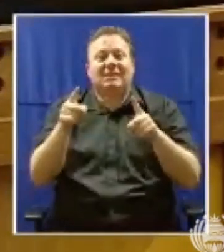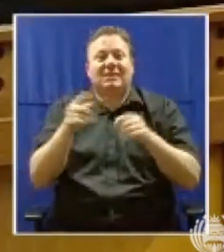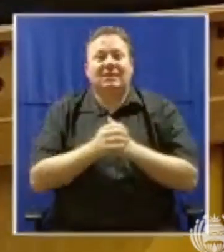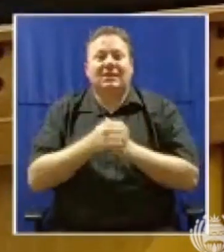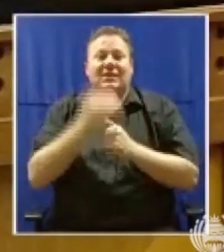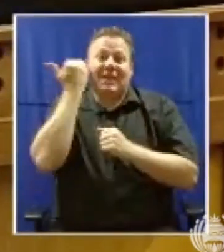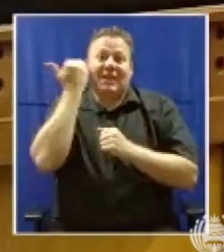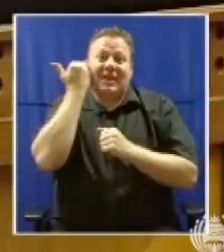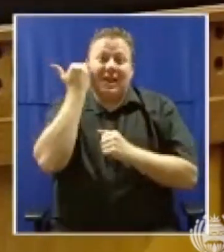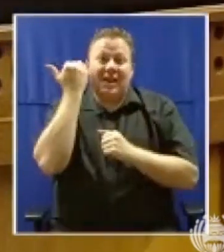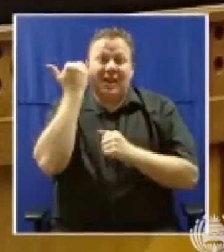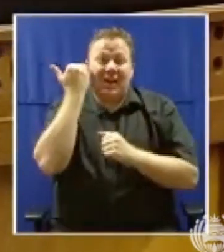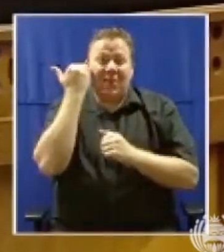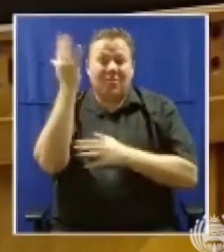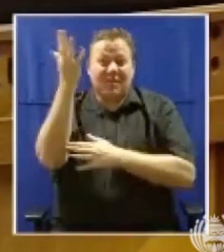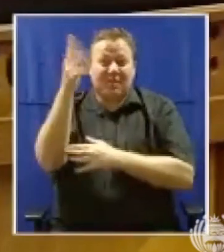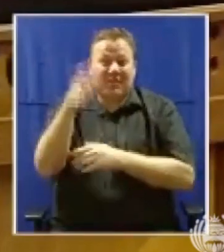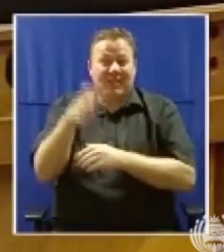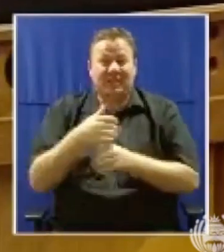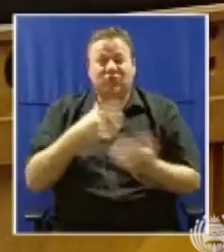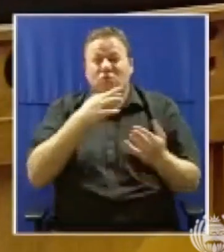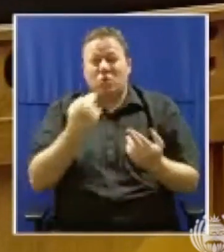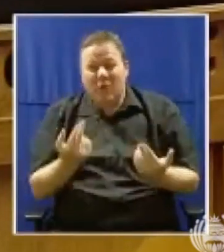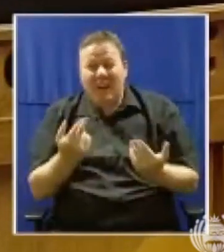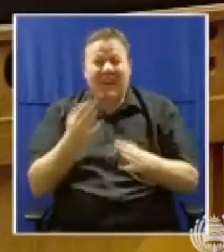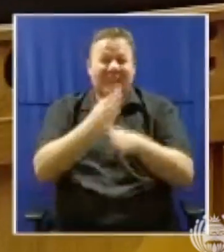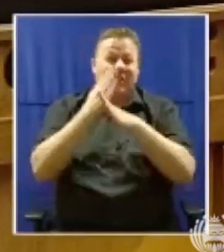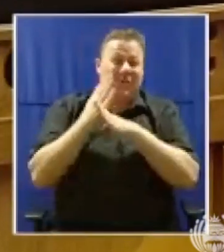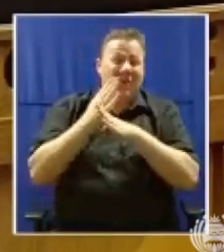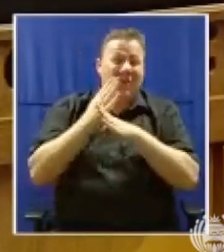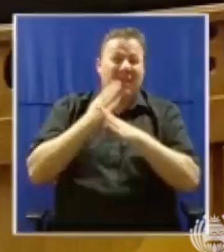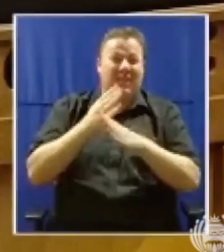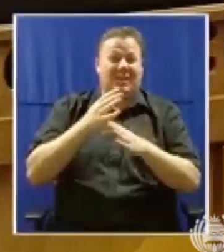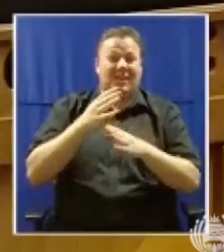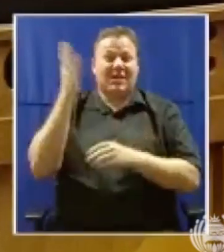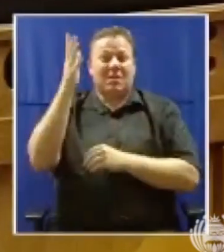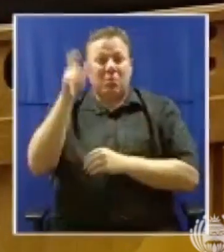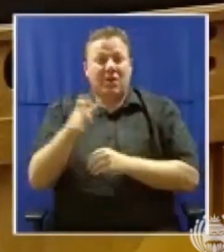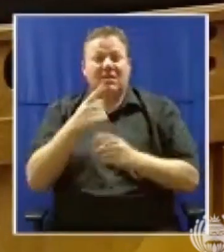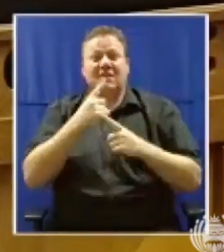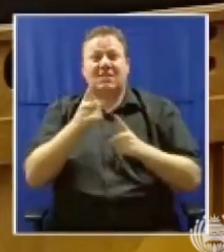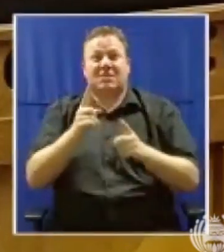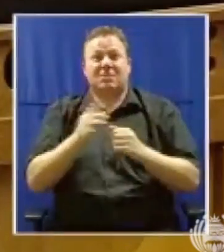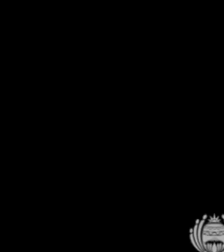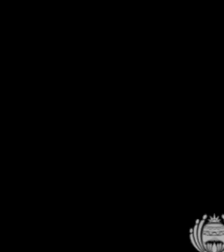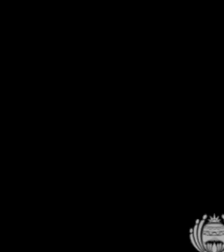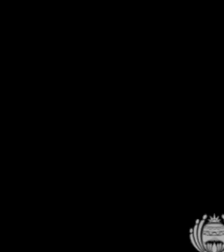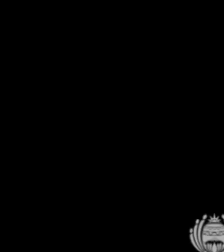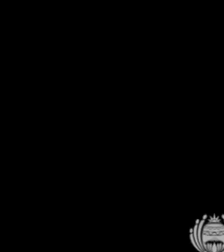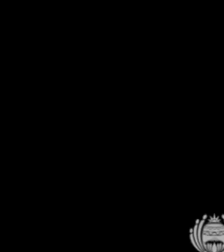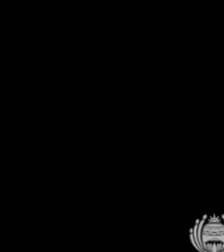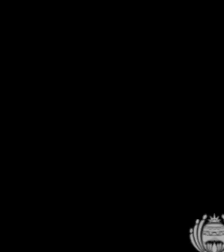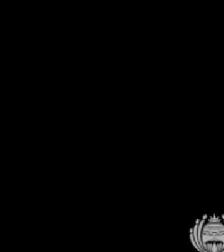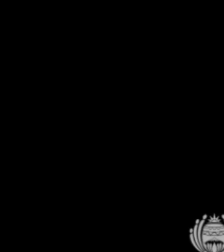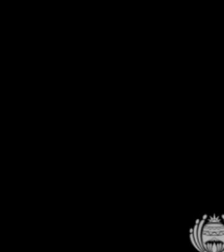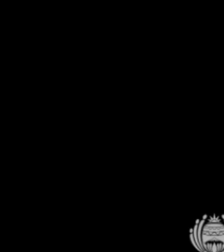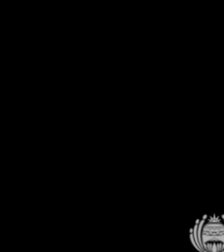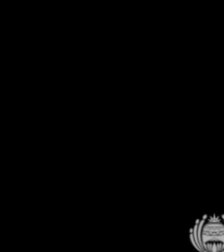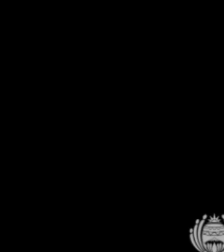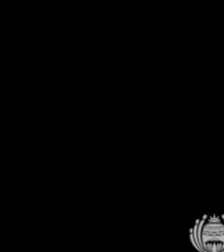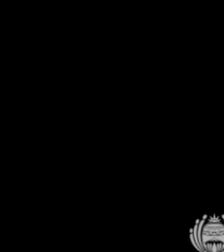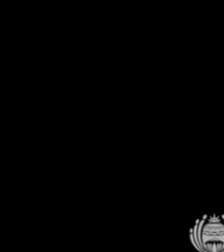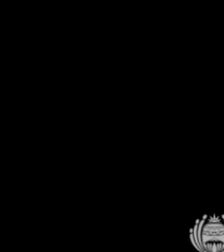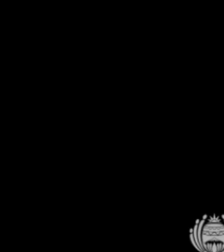benches haven't really risen to the occasion of defending the president's speech and telling us how the plans to set out to be implemented.